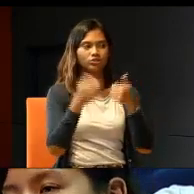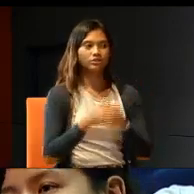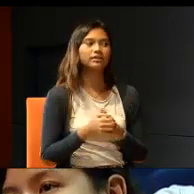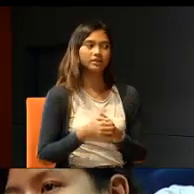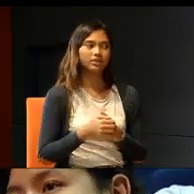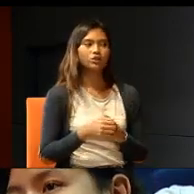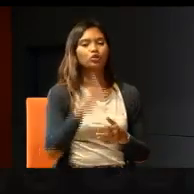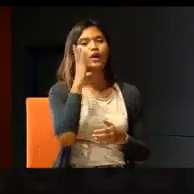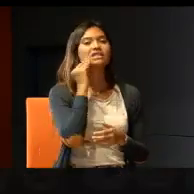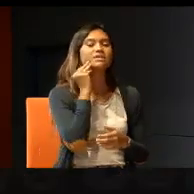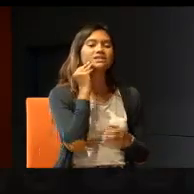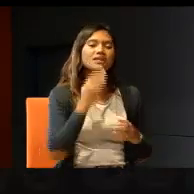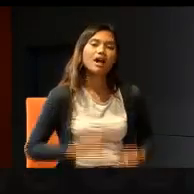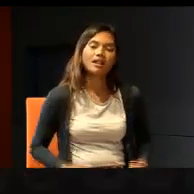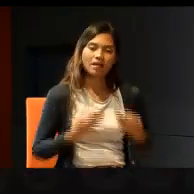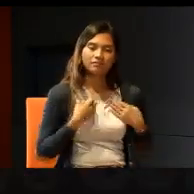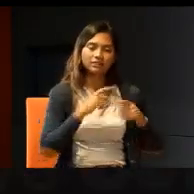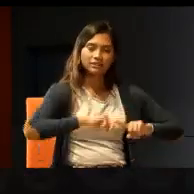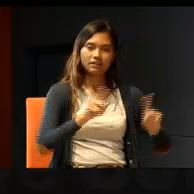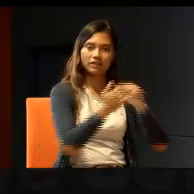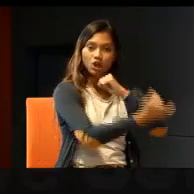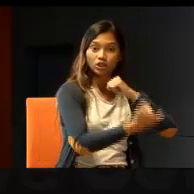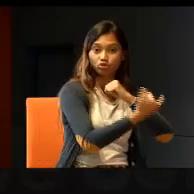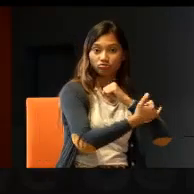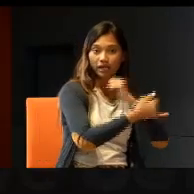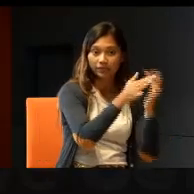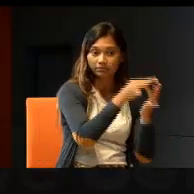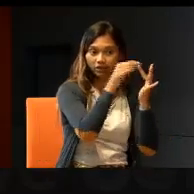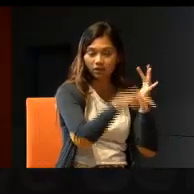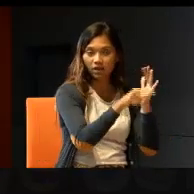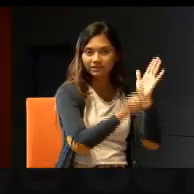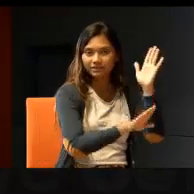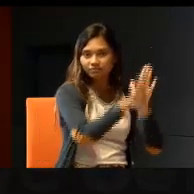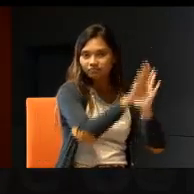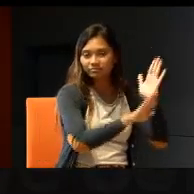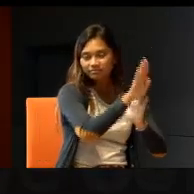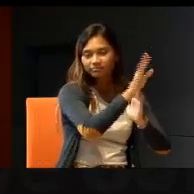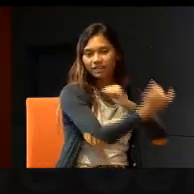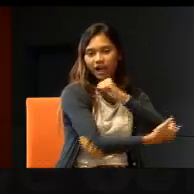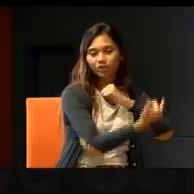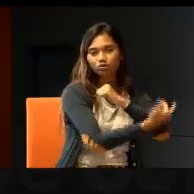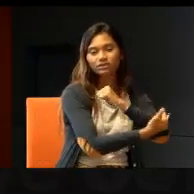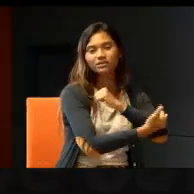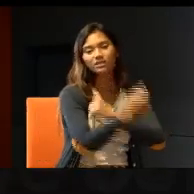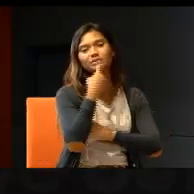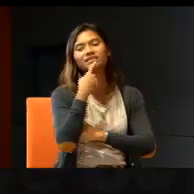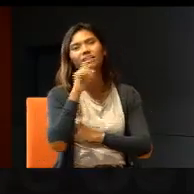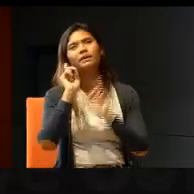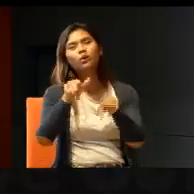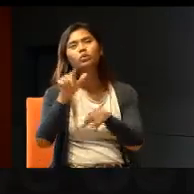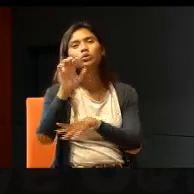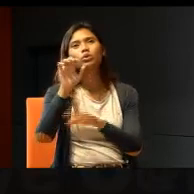experience life in a different country and in a developing country. I would say, if go to Australia or Japan or Europe,